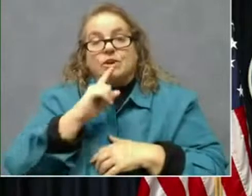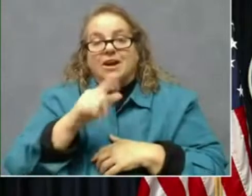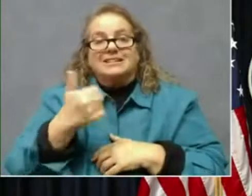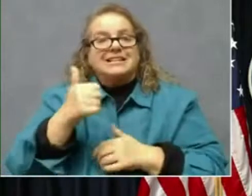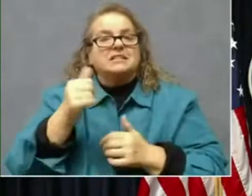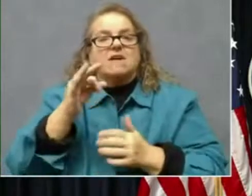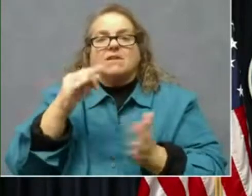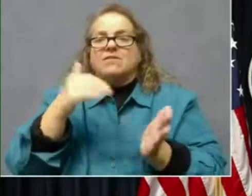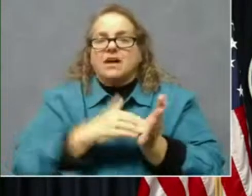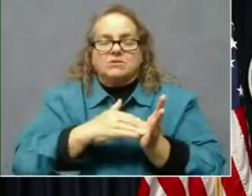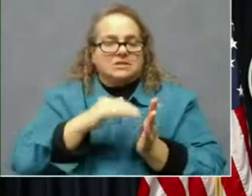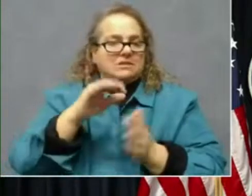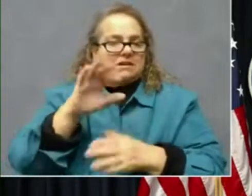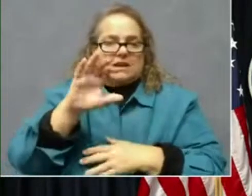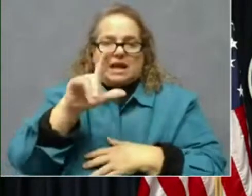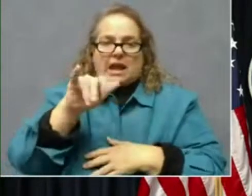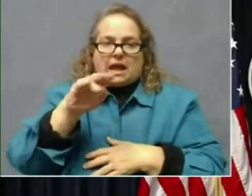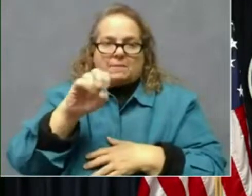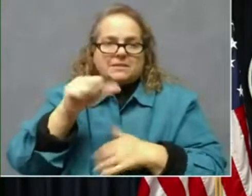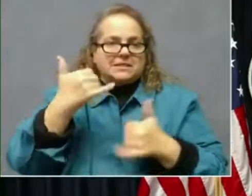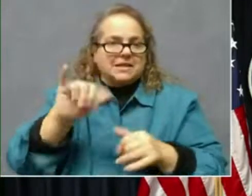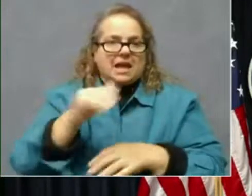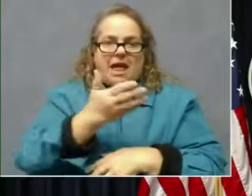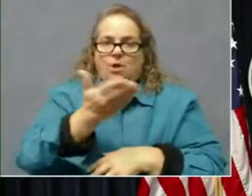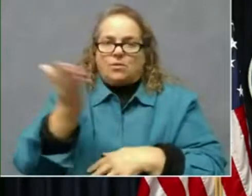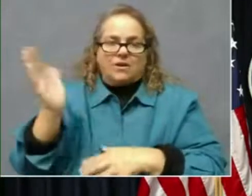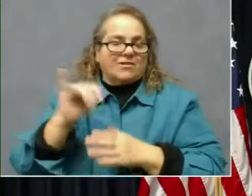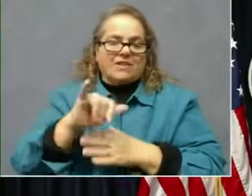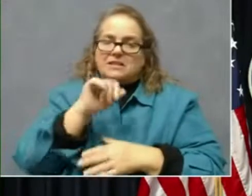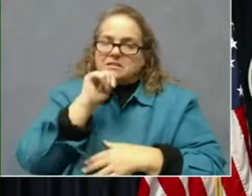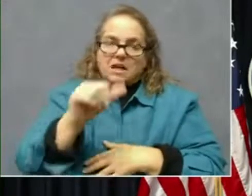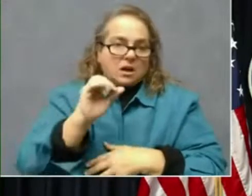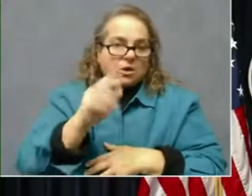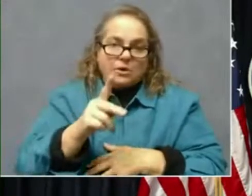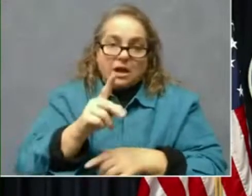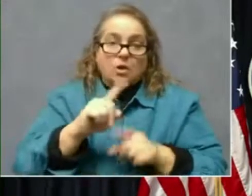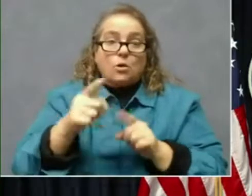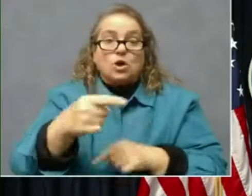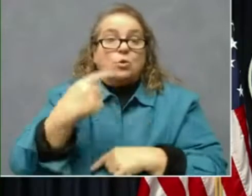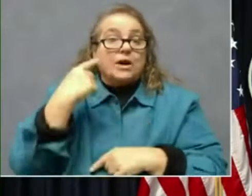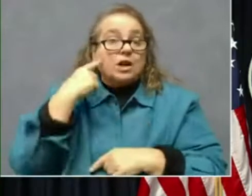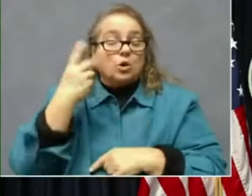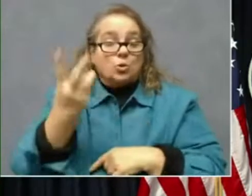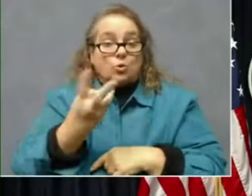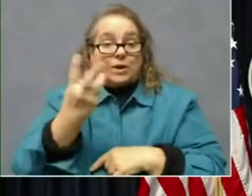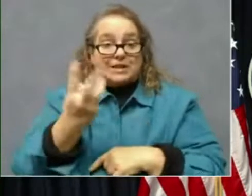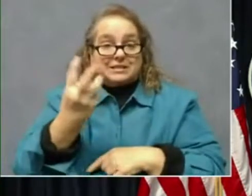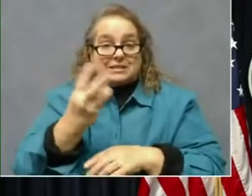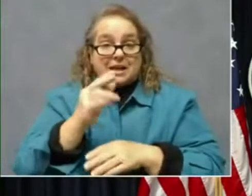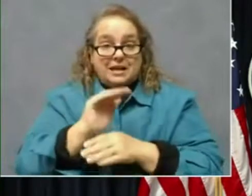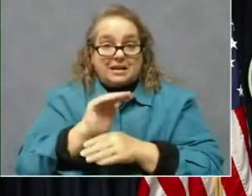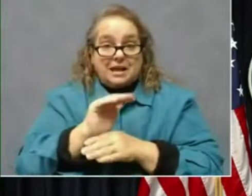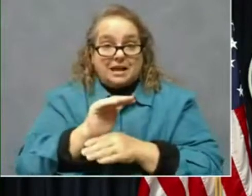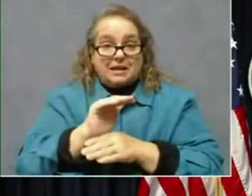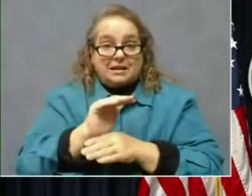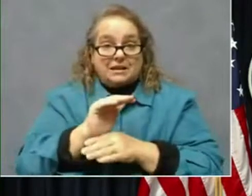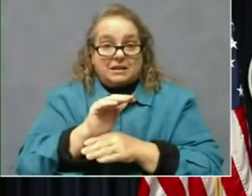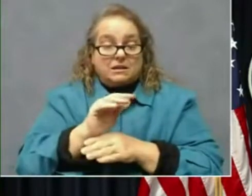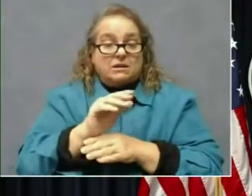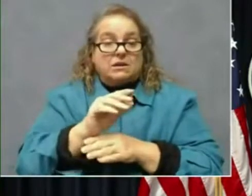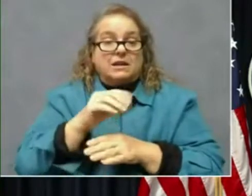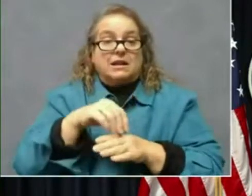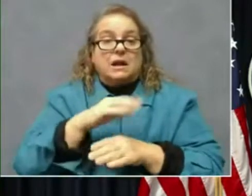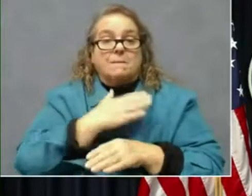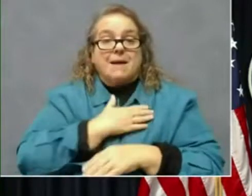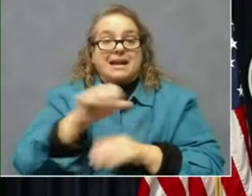claims that are still out there and that's not okay. What you're going to hear Wednesday night in my, um, state of the Commonwealth and budget